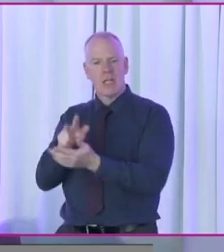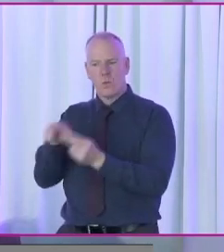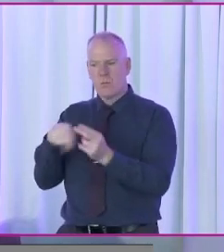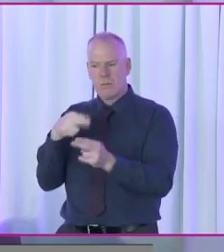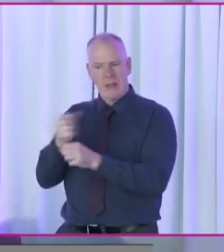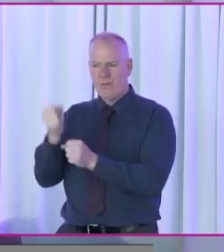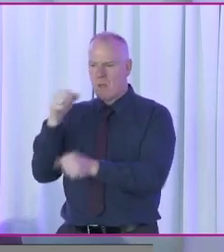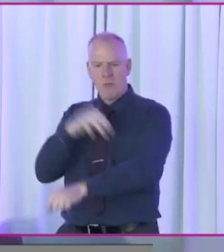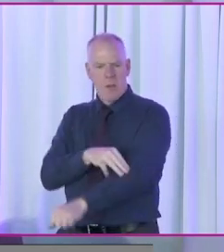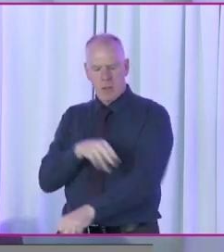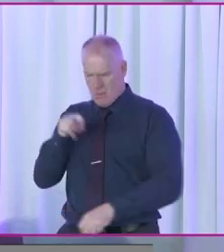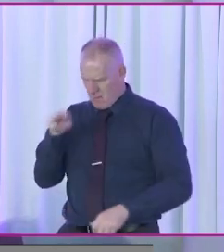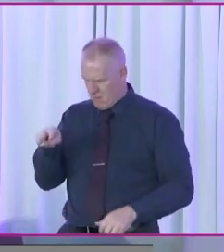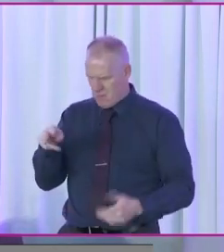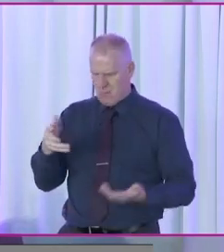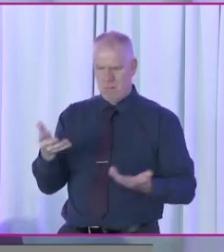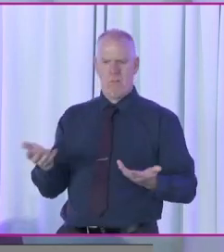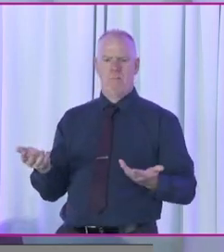be an issue.